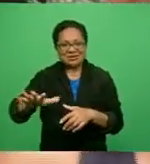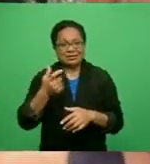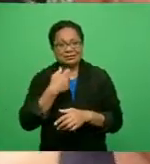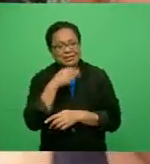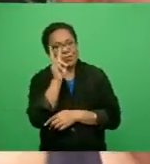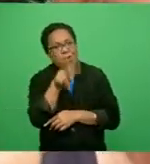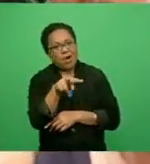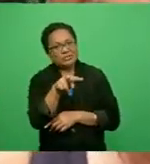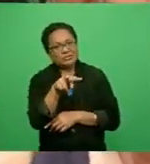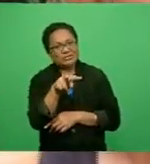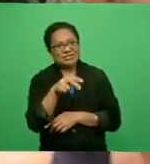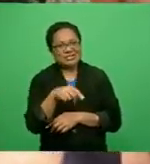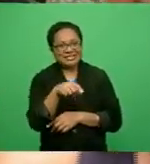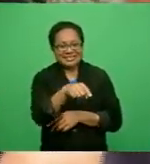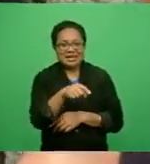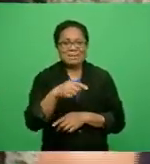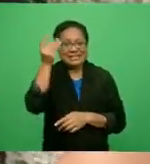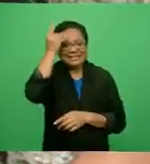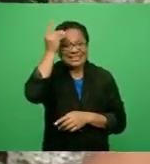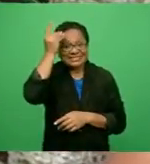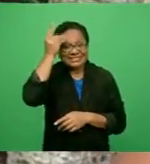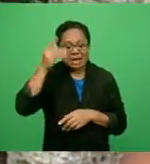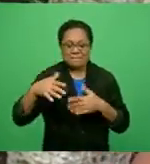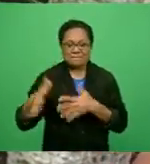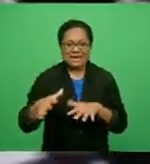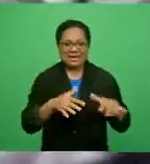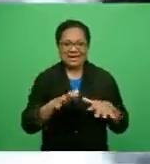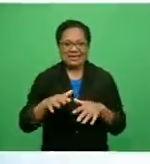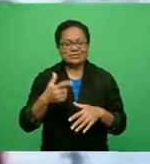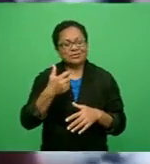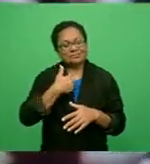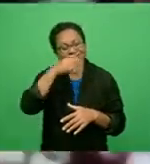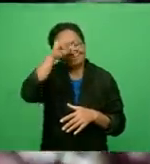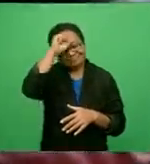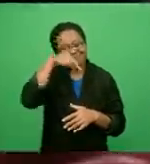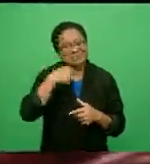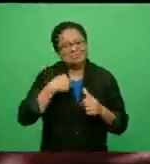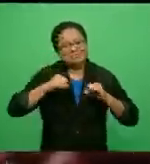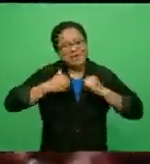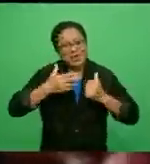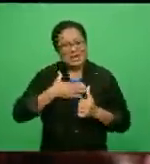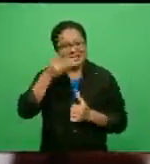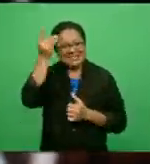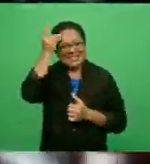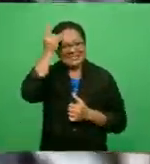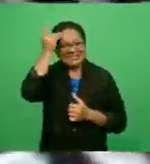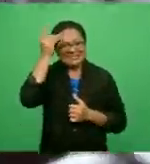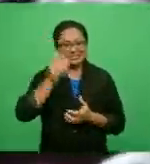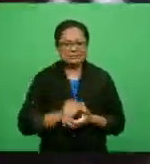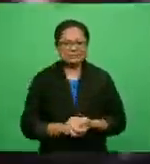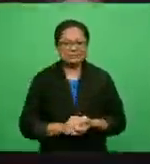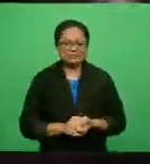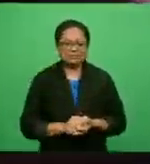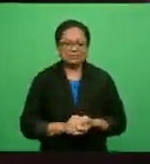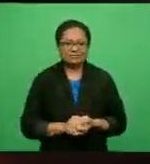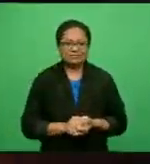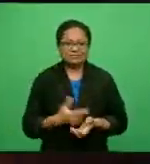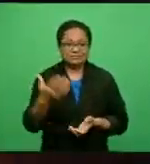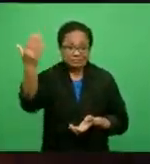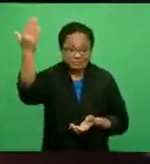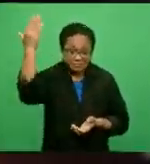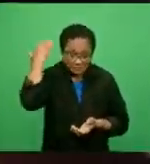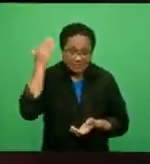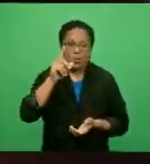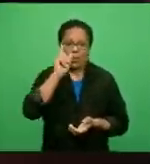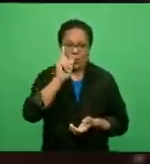mekia in front of the prince. Until this day, I'm proud of him. The historic event for Dimbau was Fiji's first step in the right